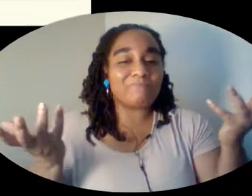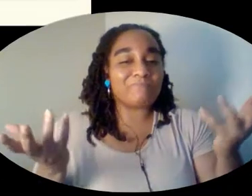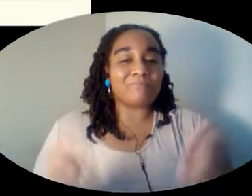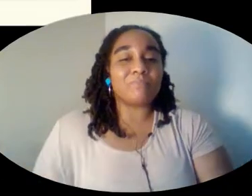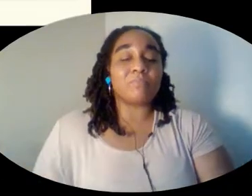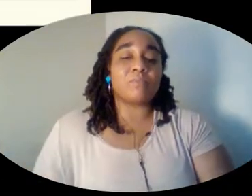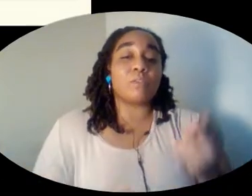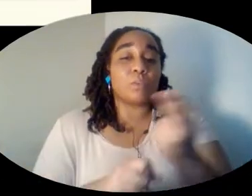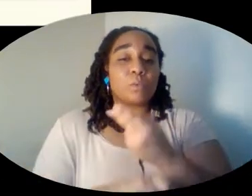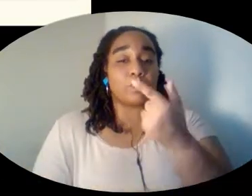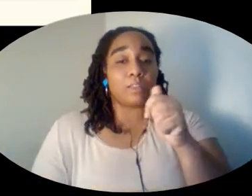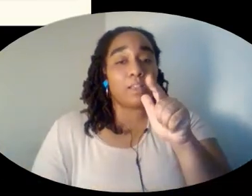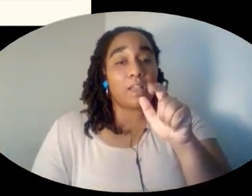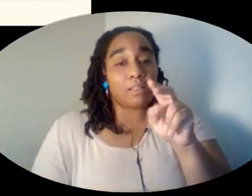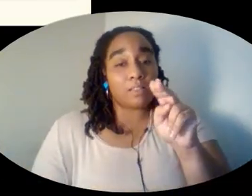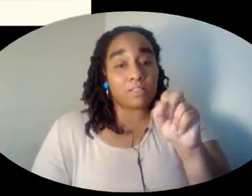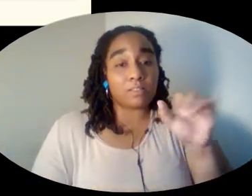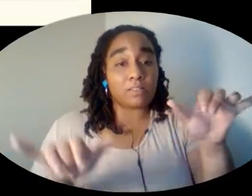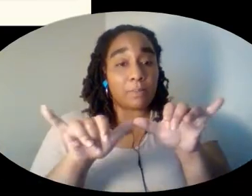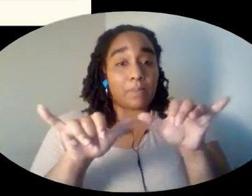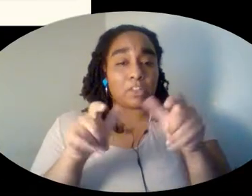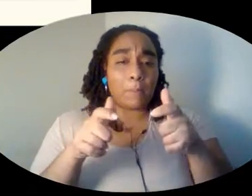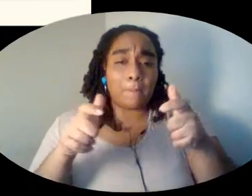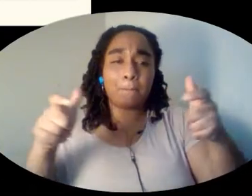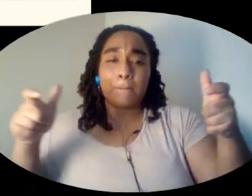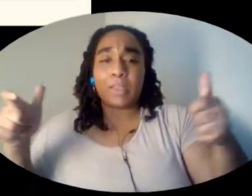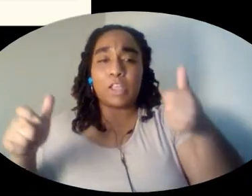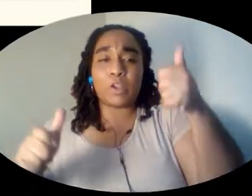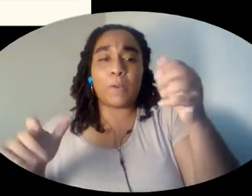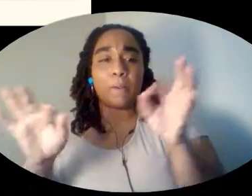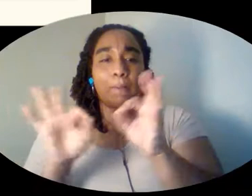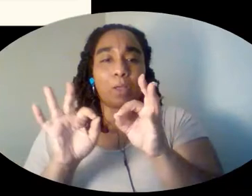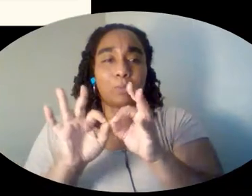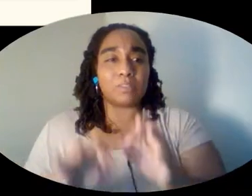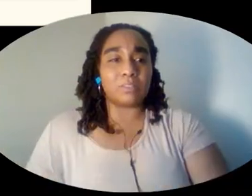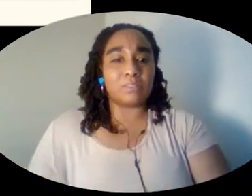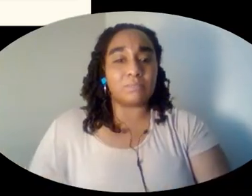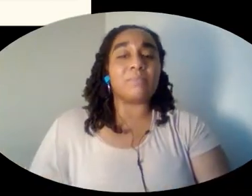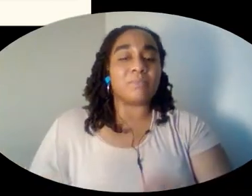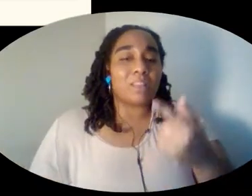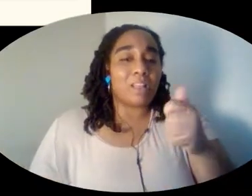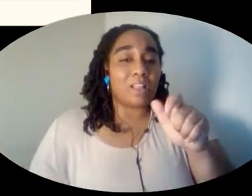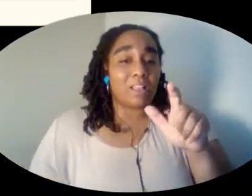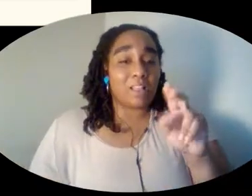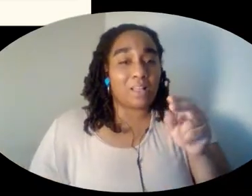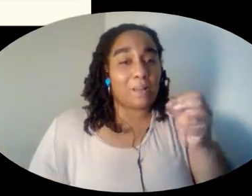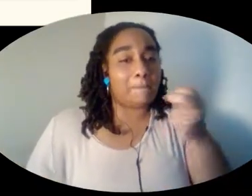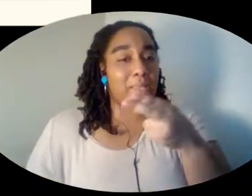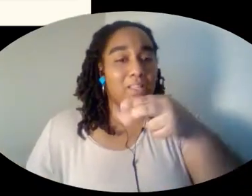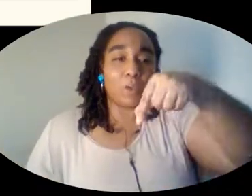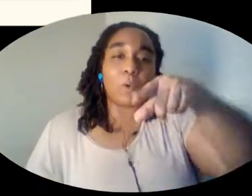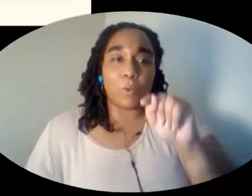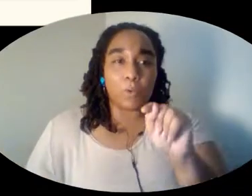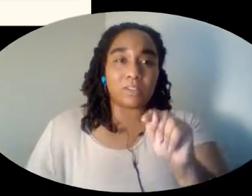You can use gallons to measure larger amounts. A gallon is bigger than a quart.